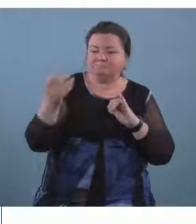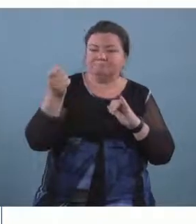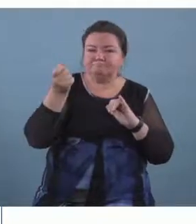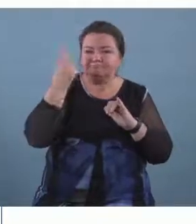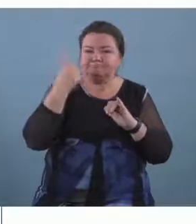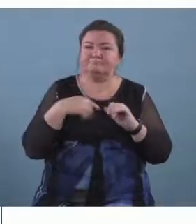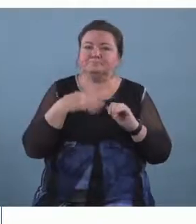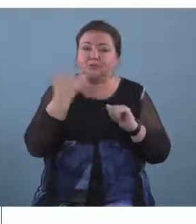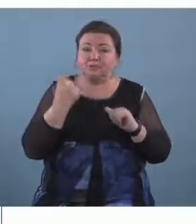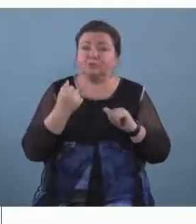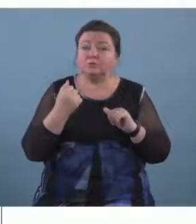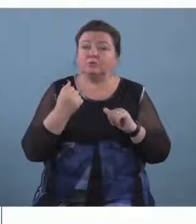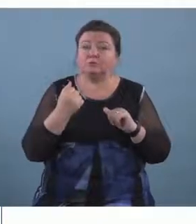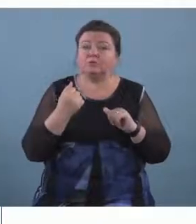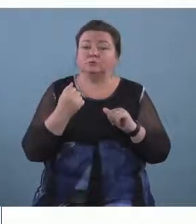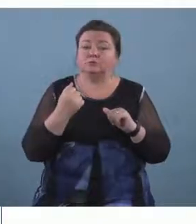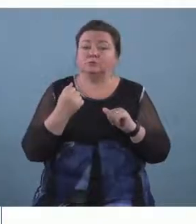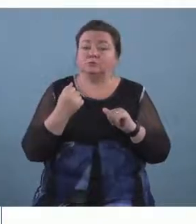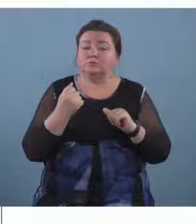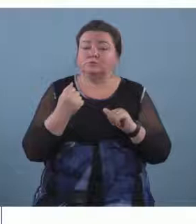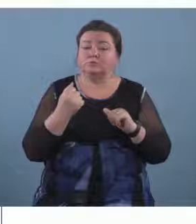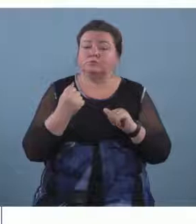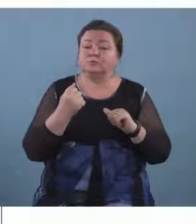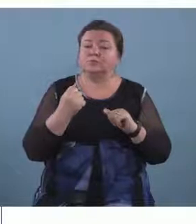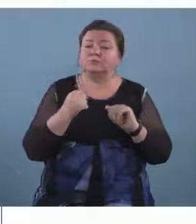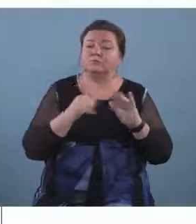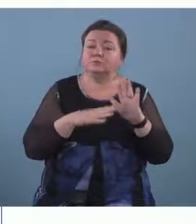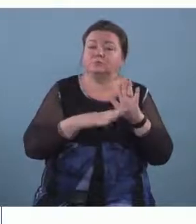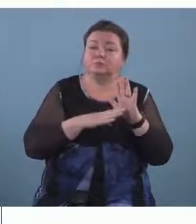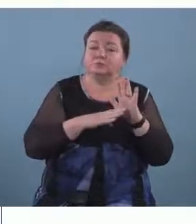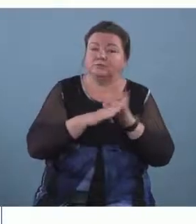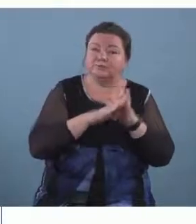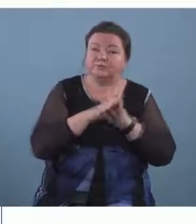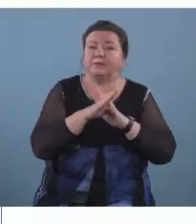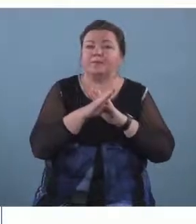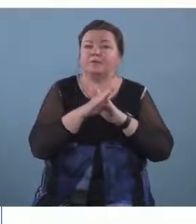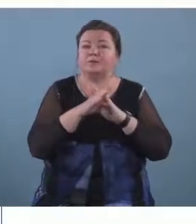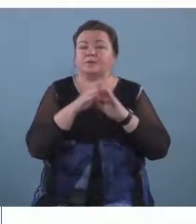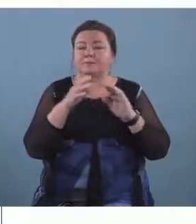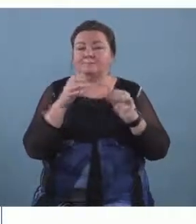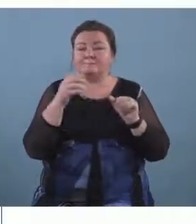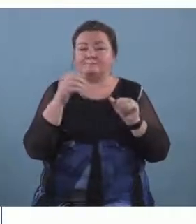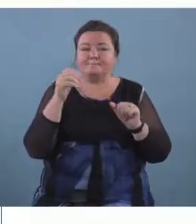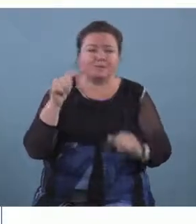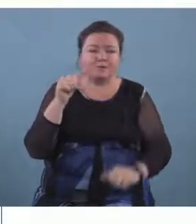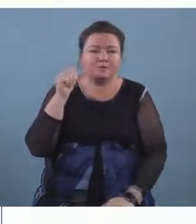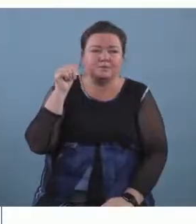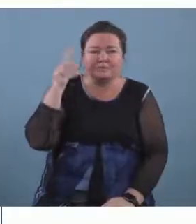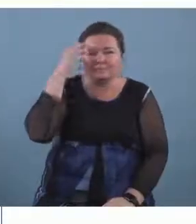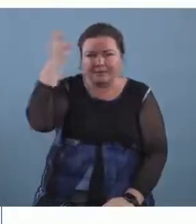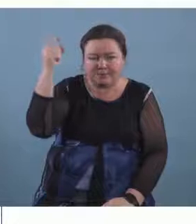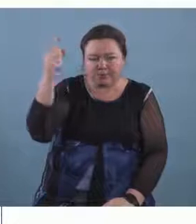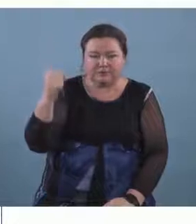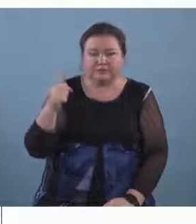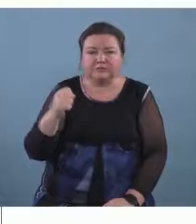to develop oral memory um because if i were to play